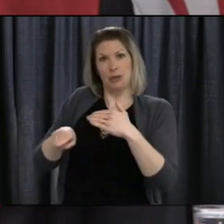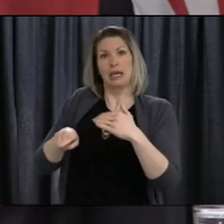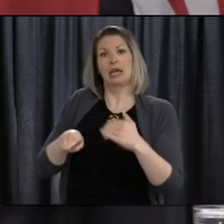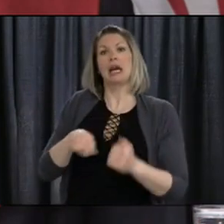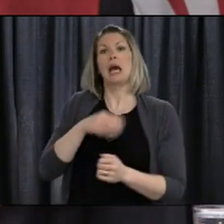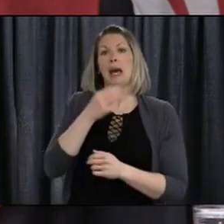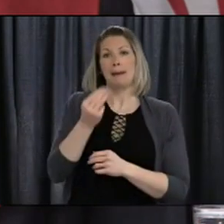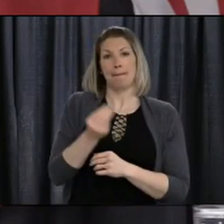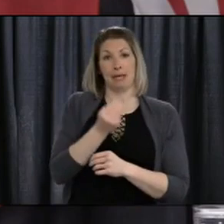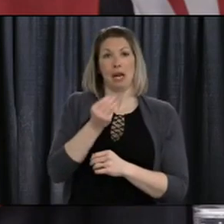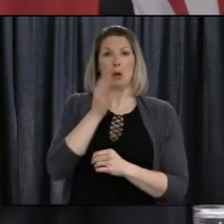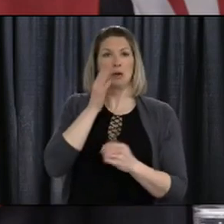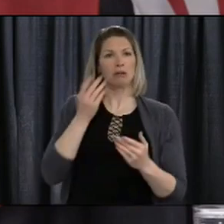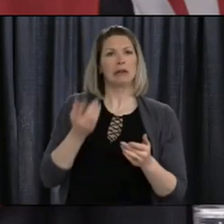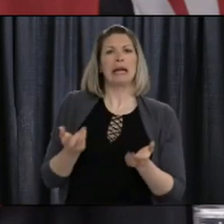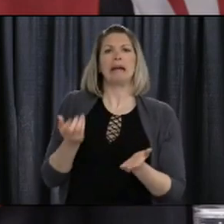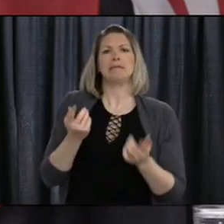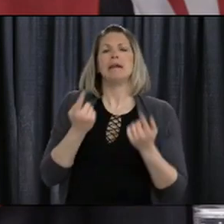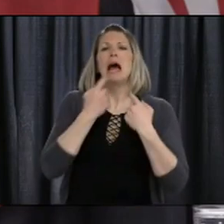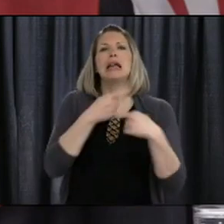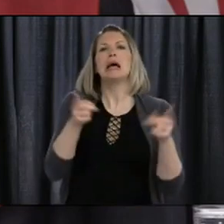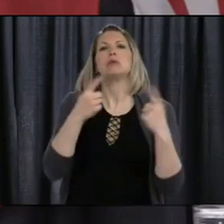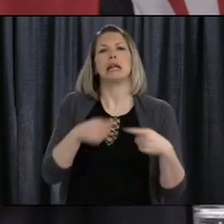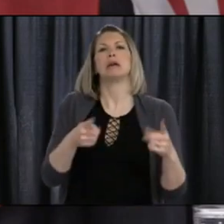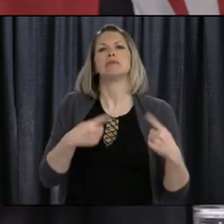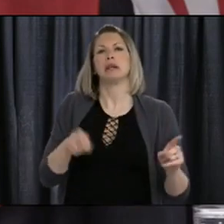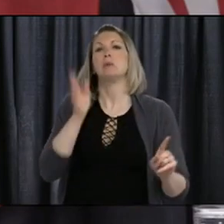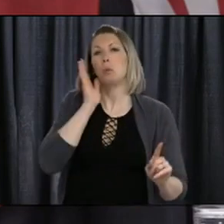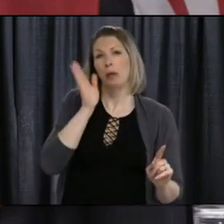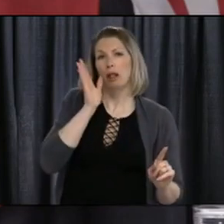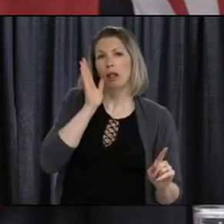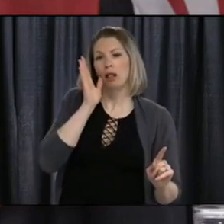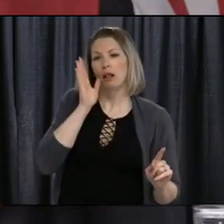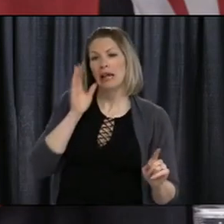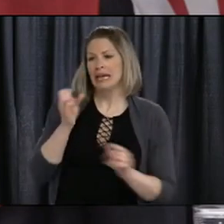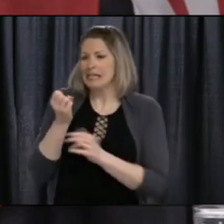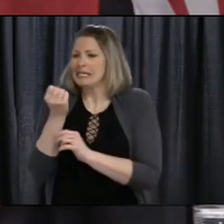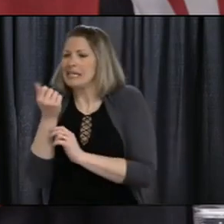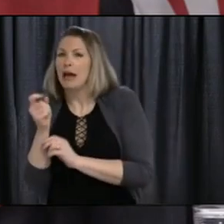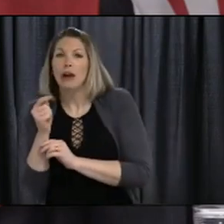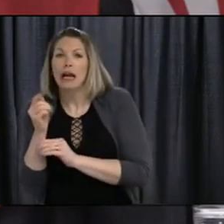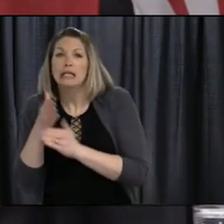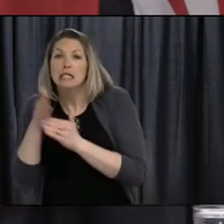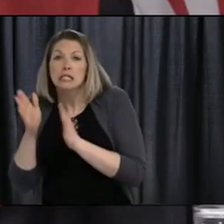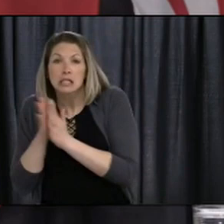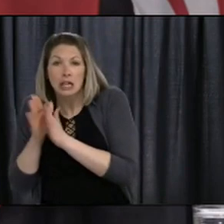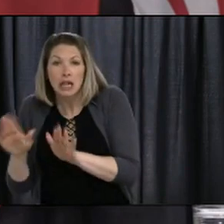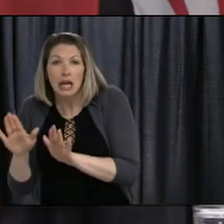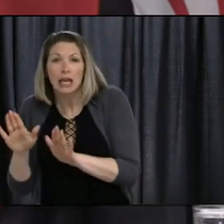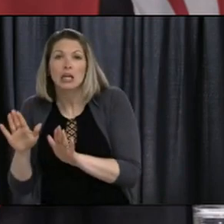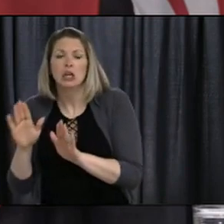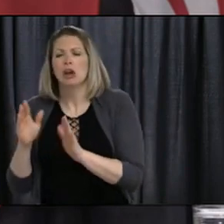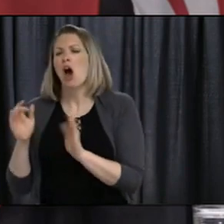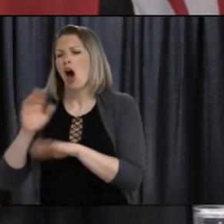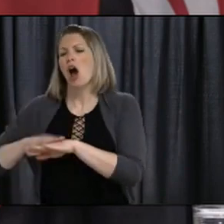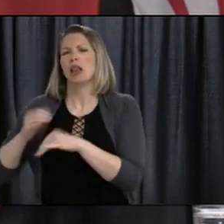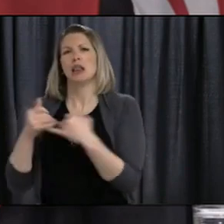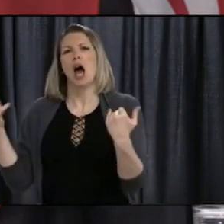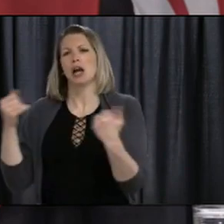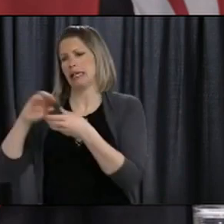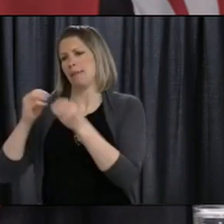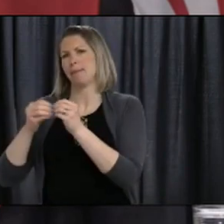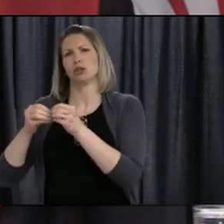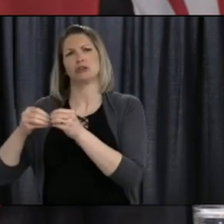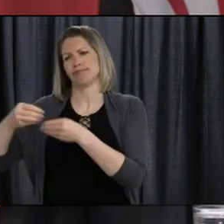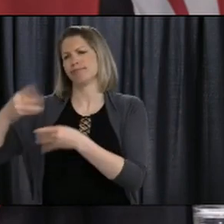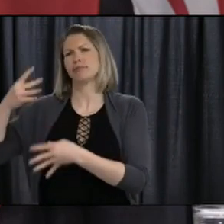COVID-19 numbers through a news release. Now, if I could take a few seconds before I conclude my remarks. Last